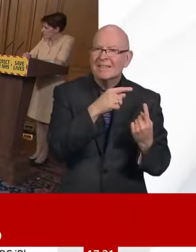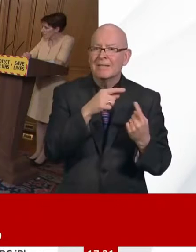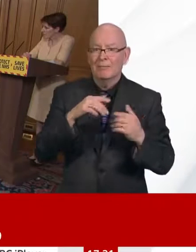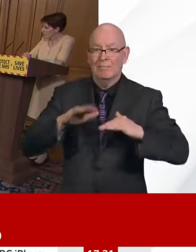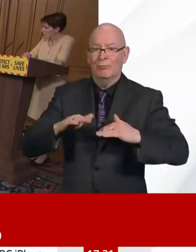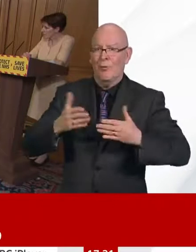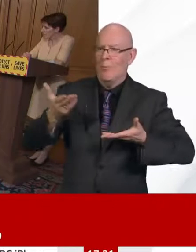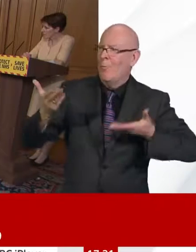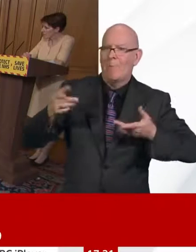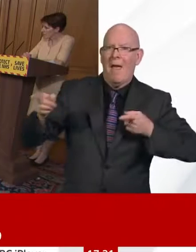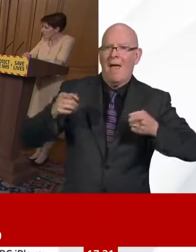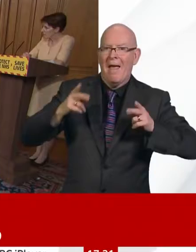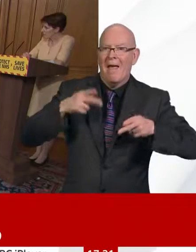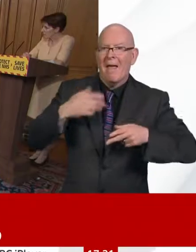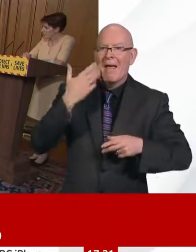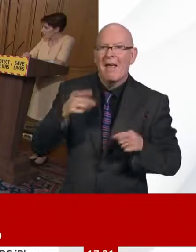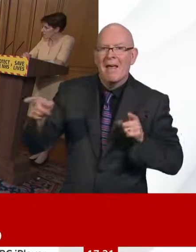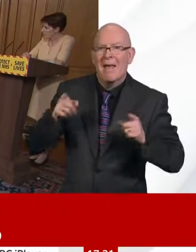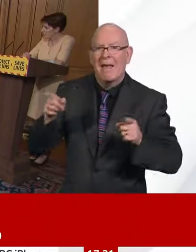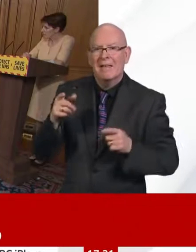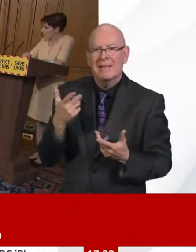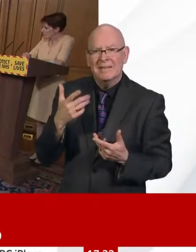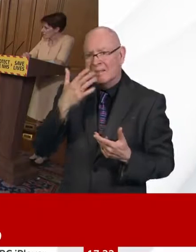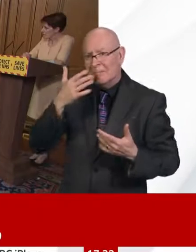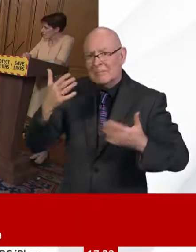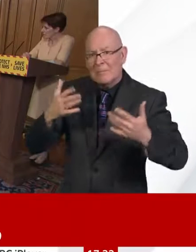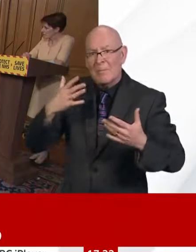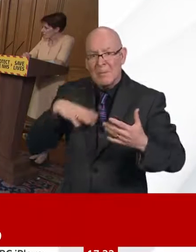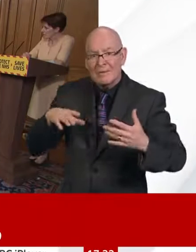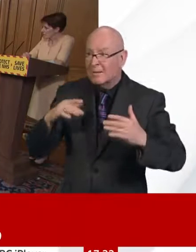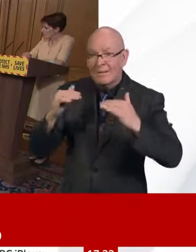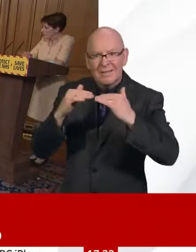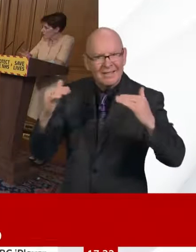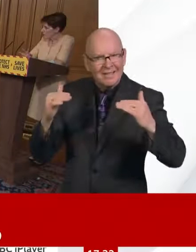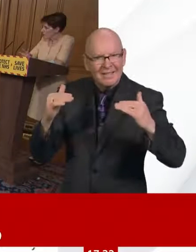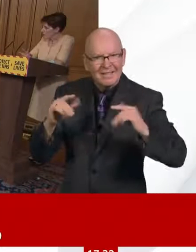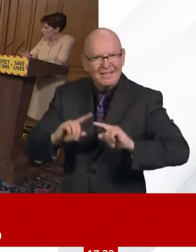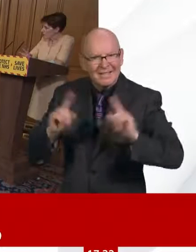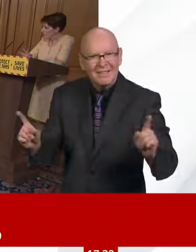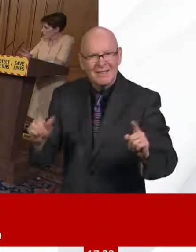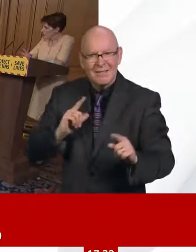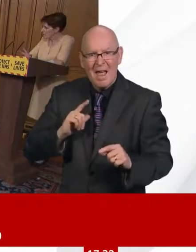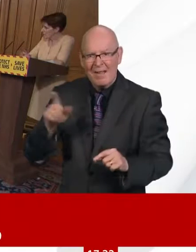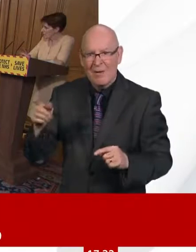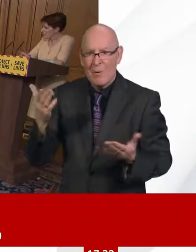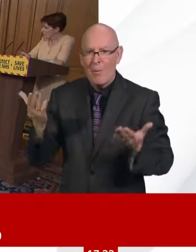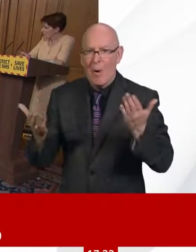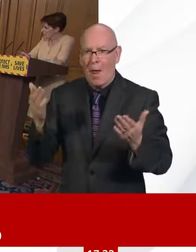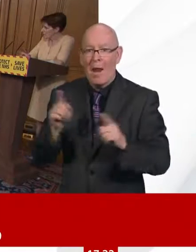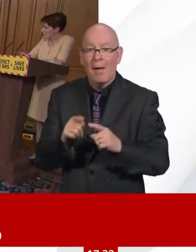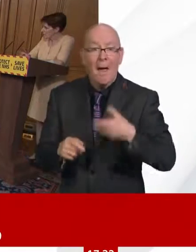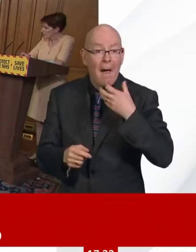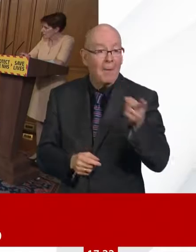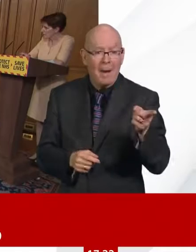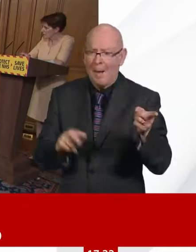without. Do you accept that if you just compared hospital deaths between France and the UK, the UK would be above